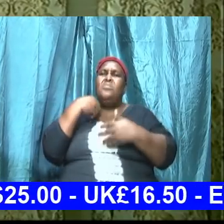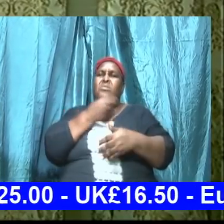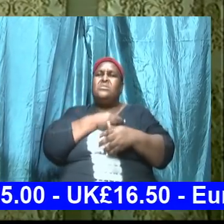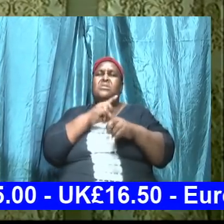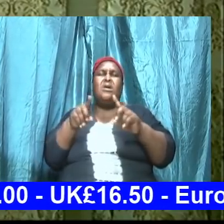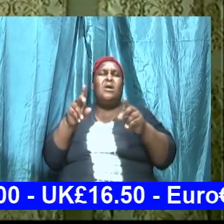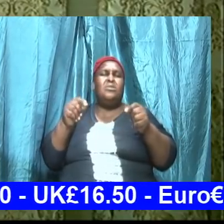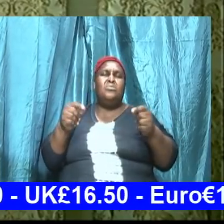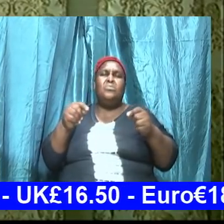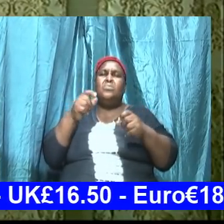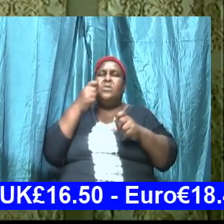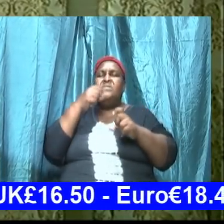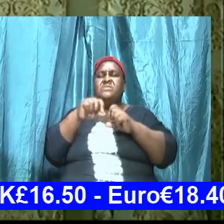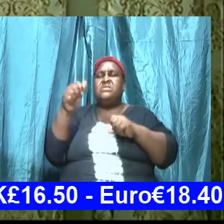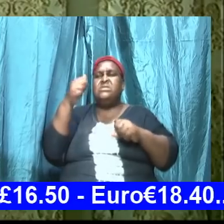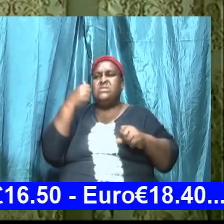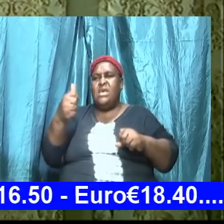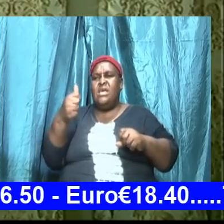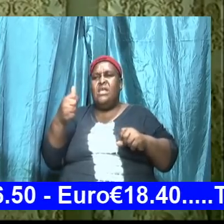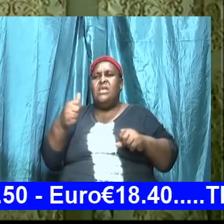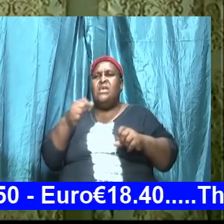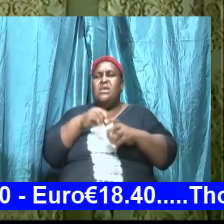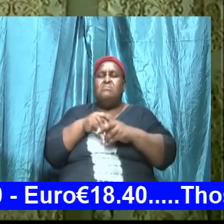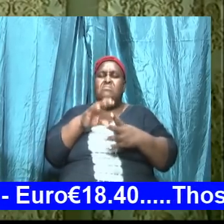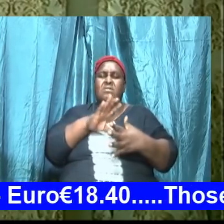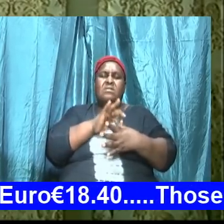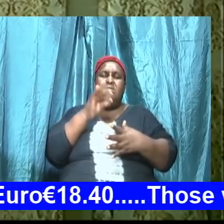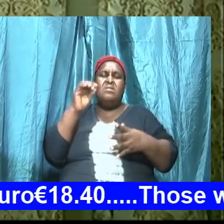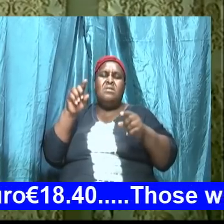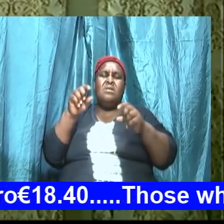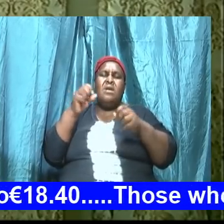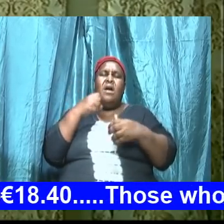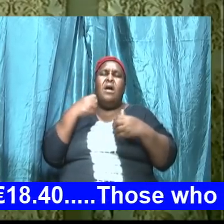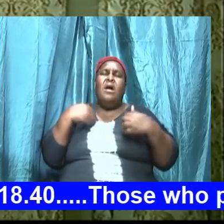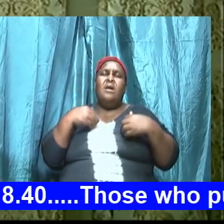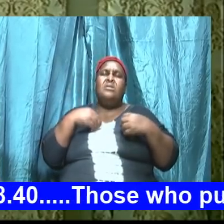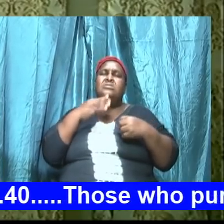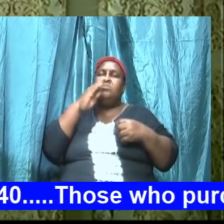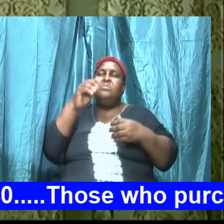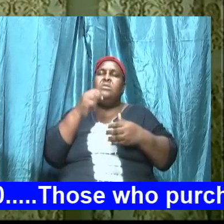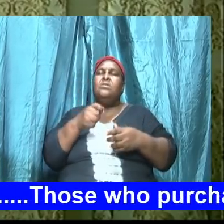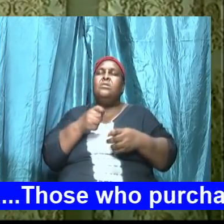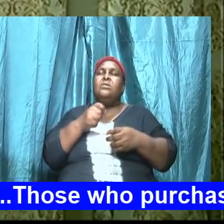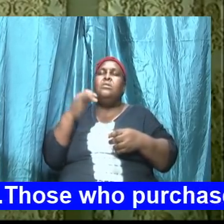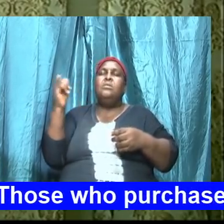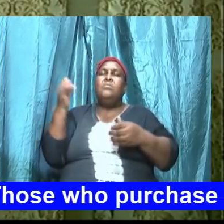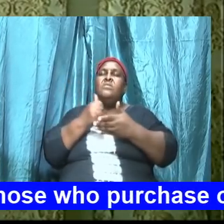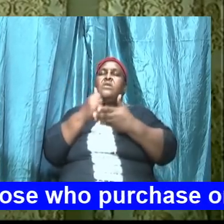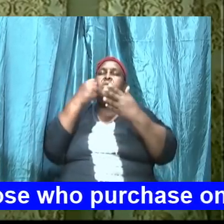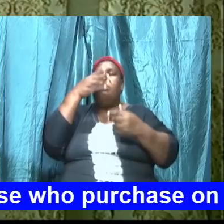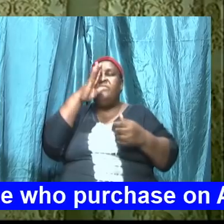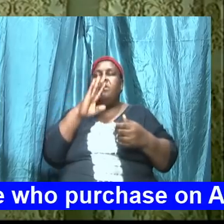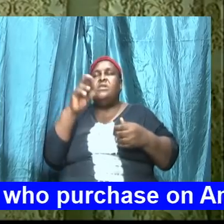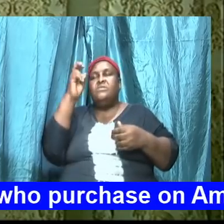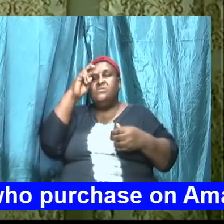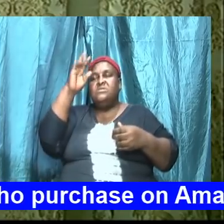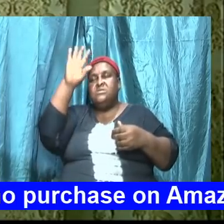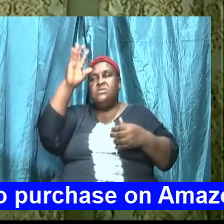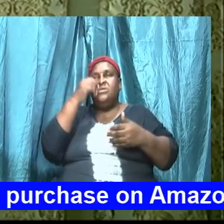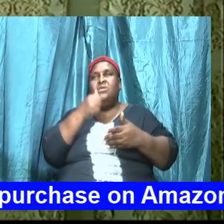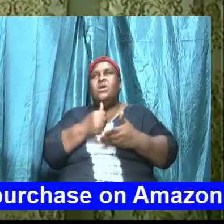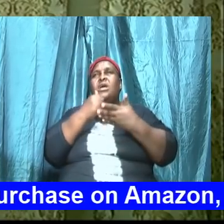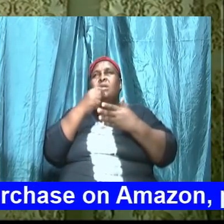it of ourselves we cannot do it in our flesh it has to be by the help of almighty God and we seek your help right now